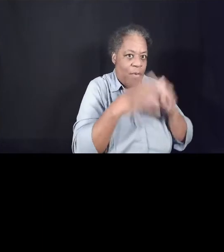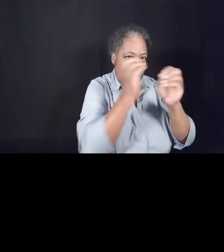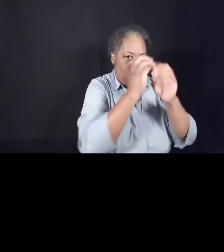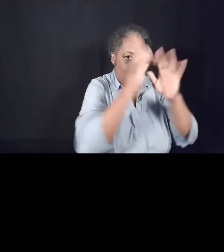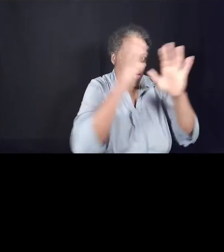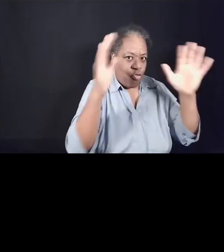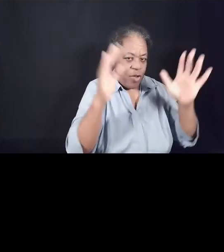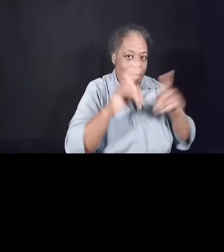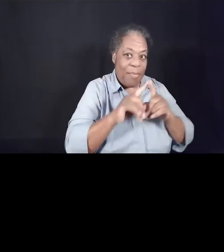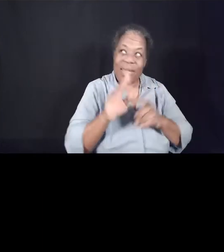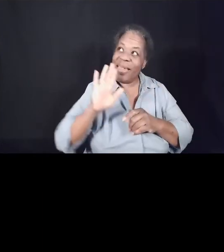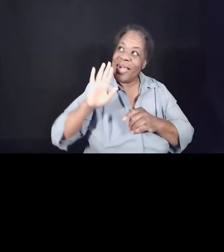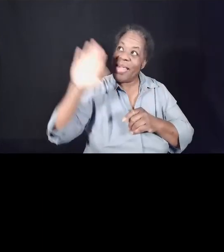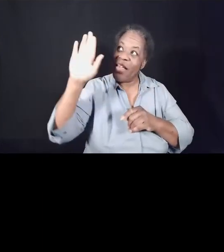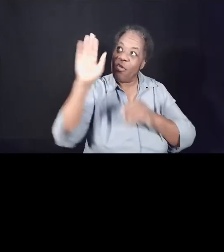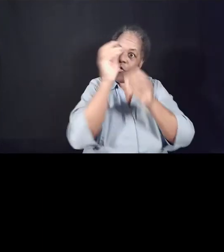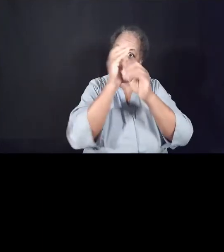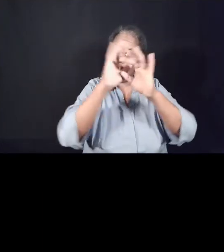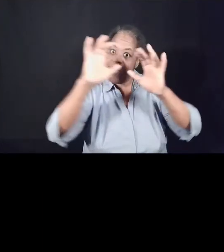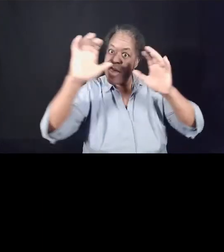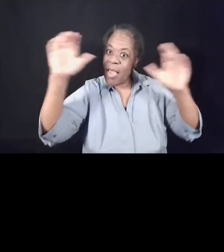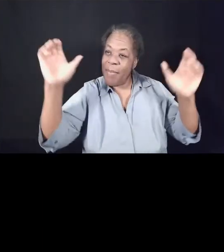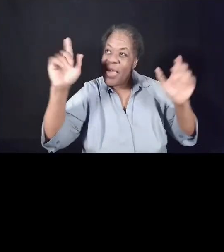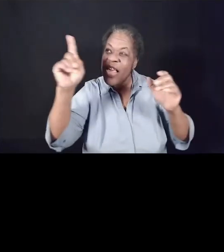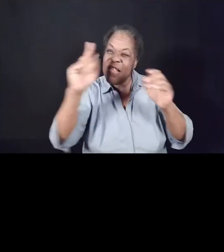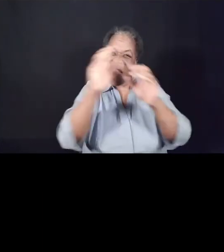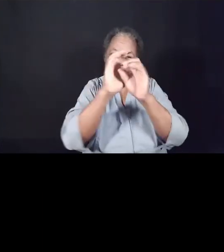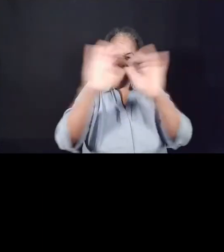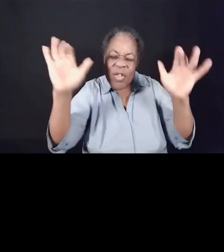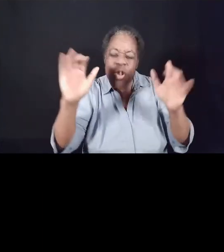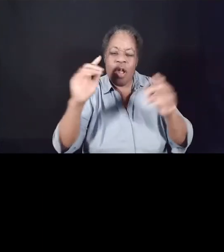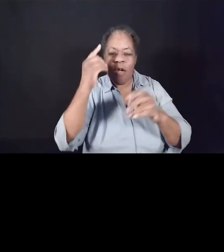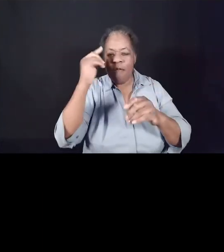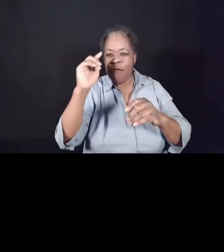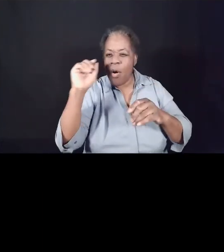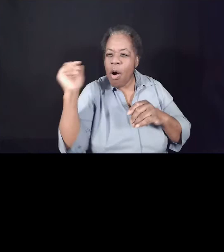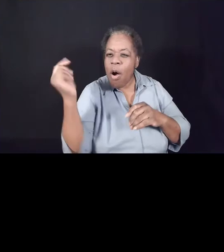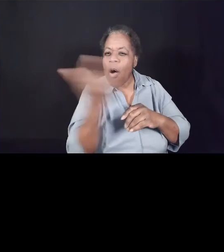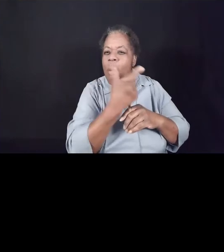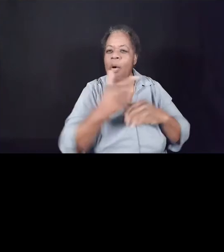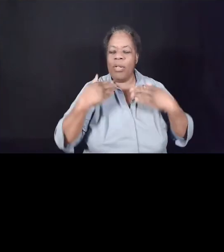dream, his vision for all humankind to flourish.